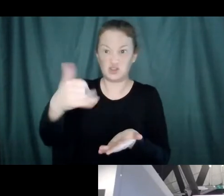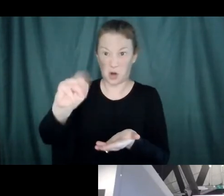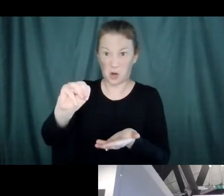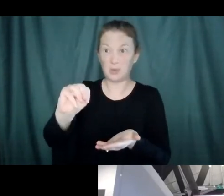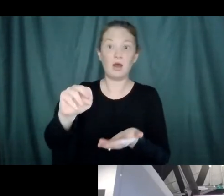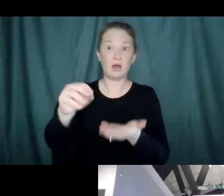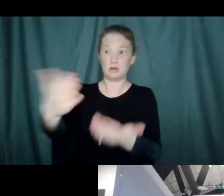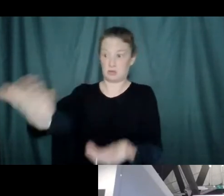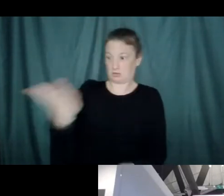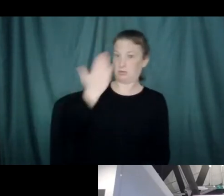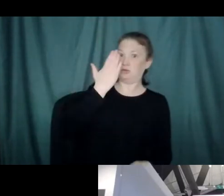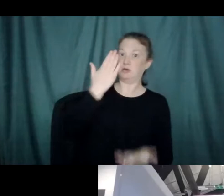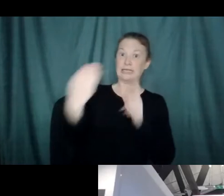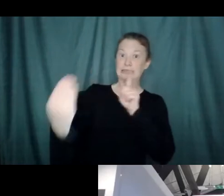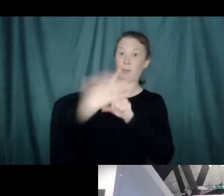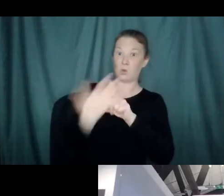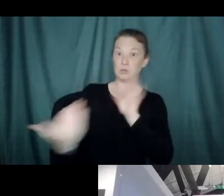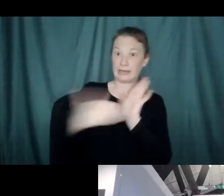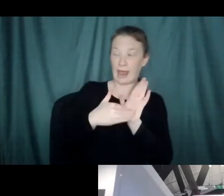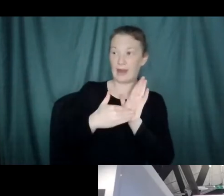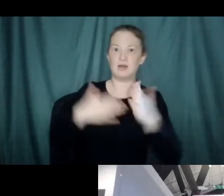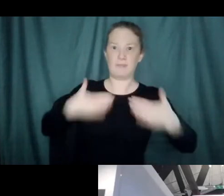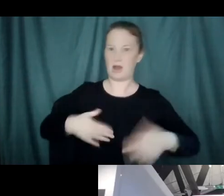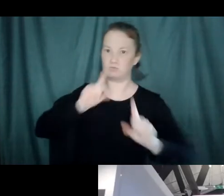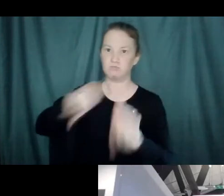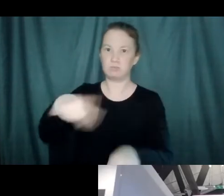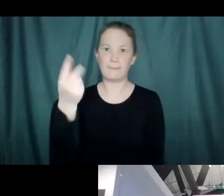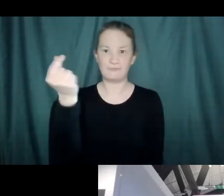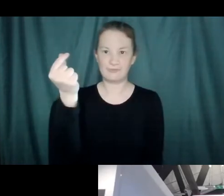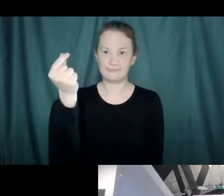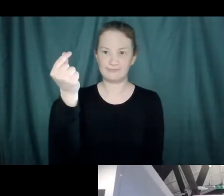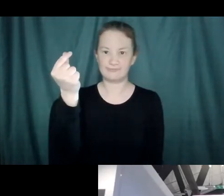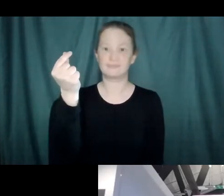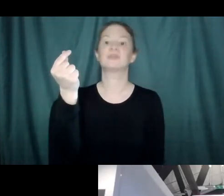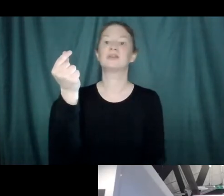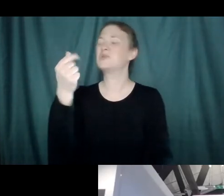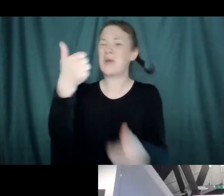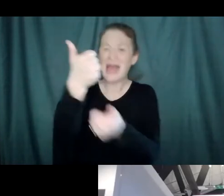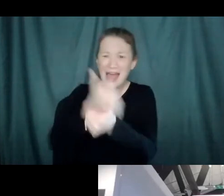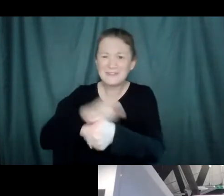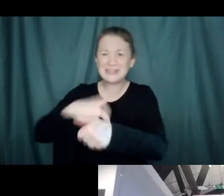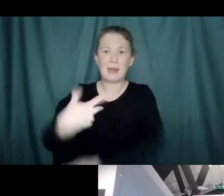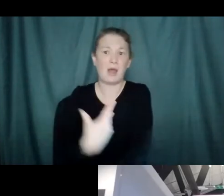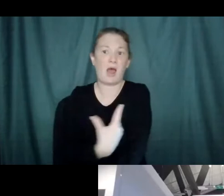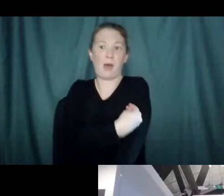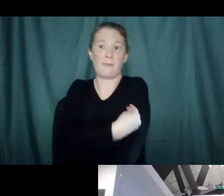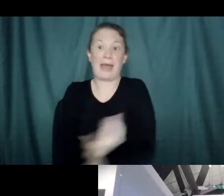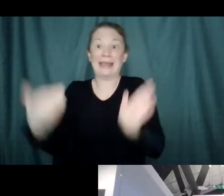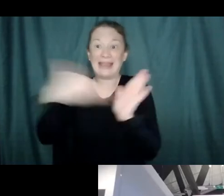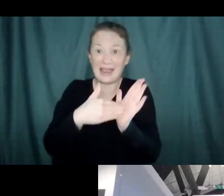can deal with it very quickly instead of very slowly. And every time you get a booster, you get a better immune response.